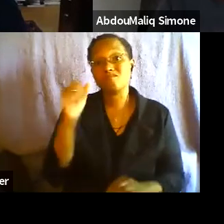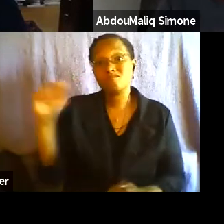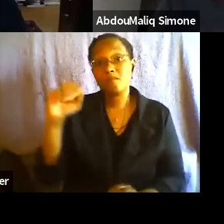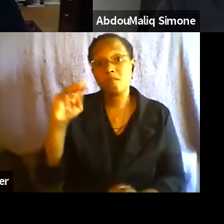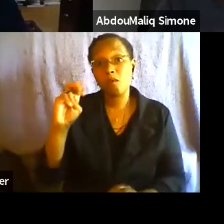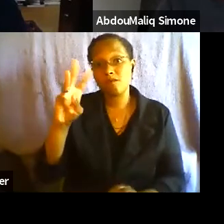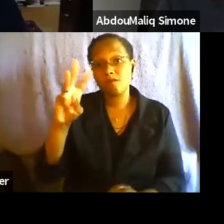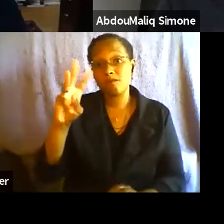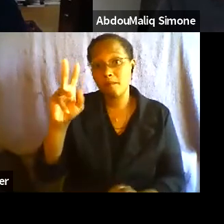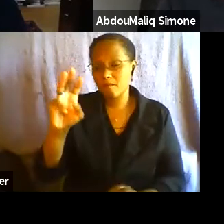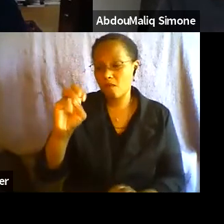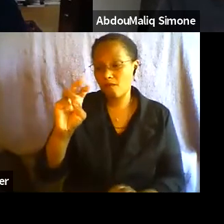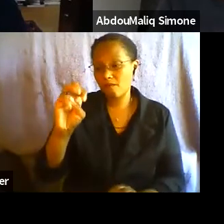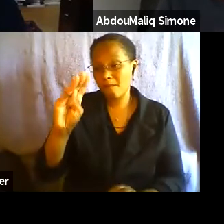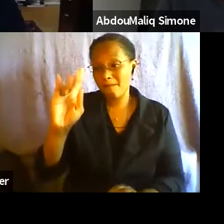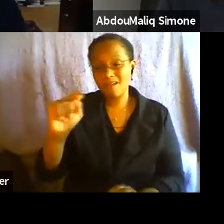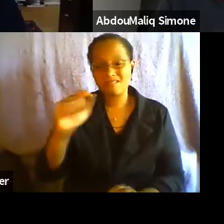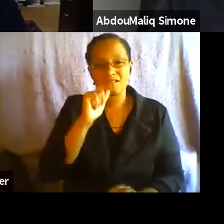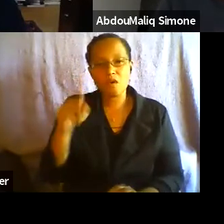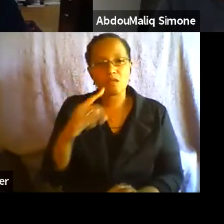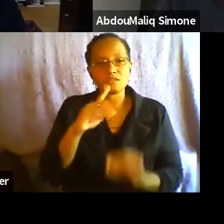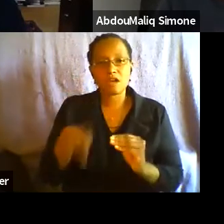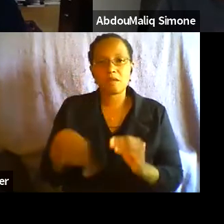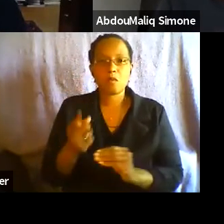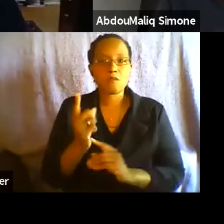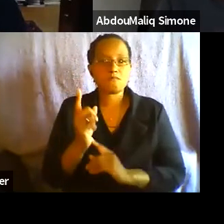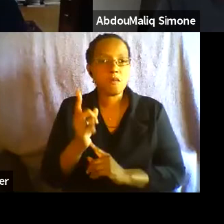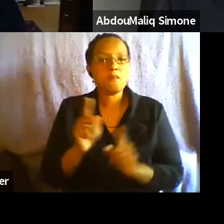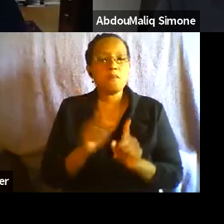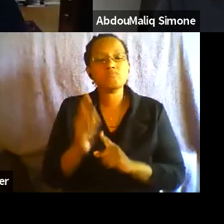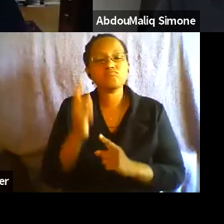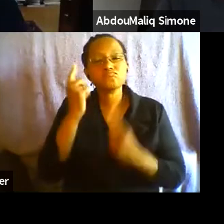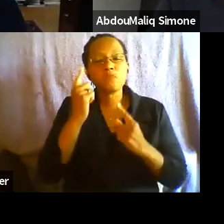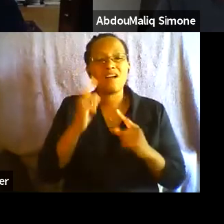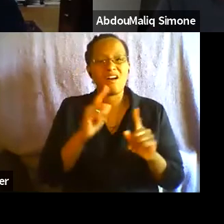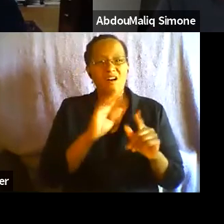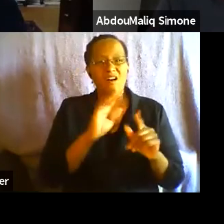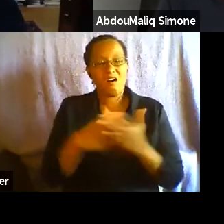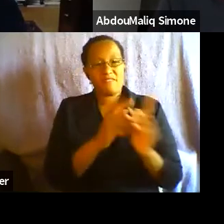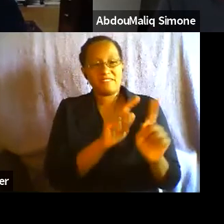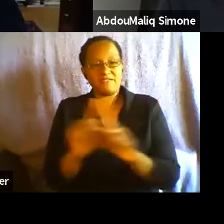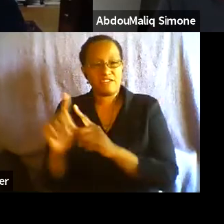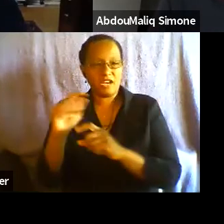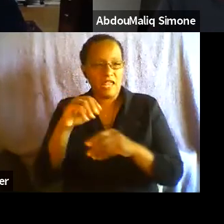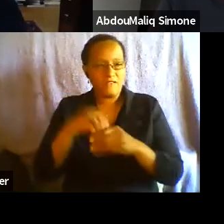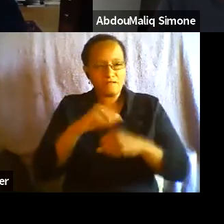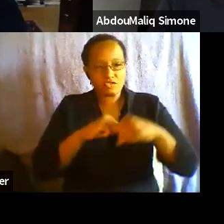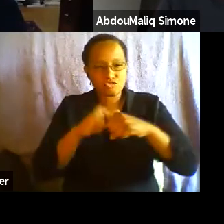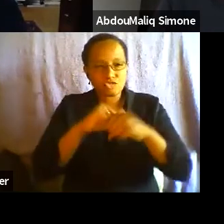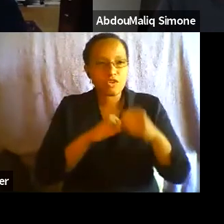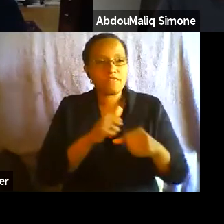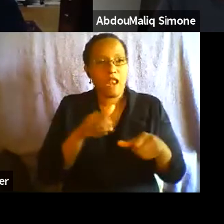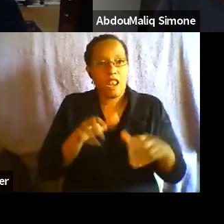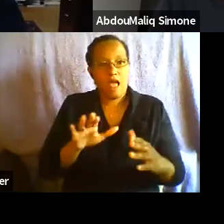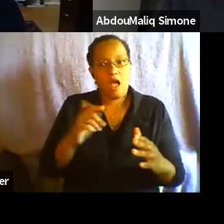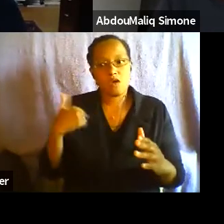flashes of moments, but all of the infrastructures that allow us to imagine and work together. And